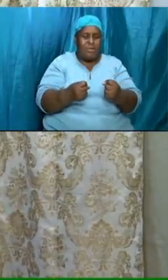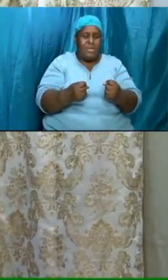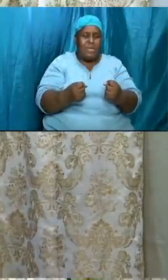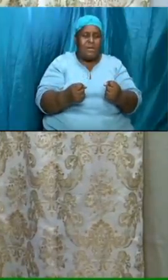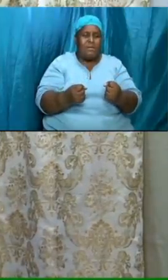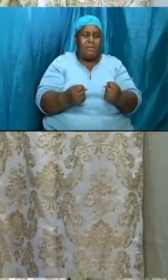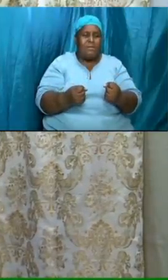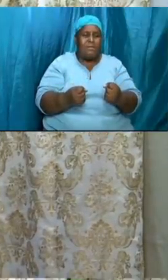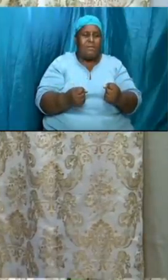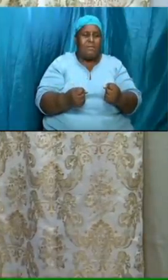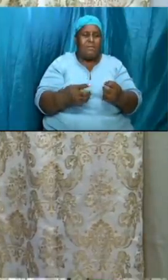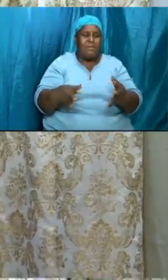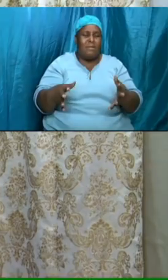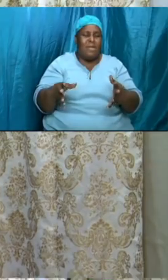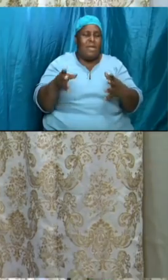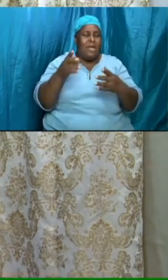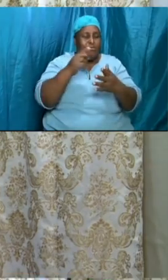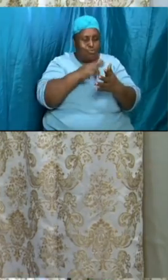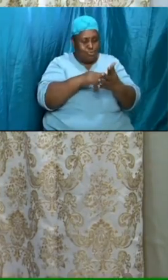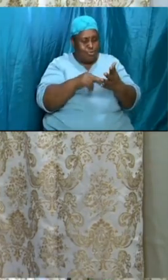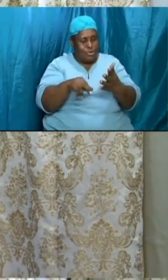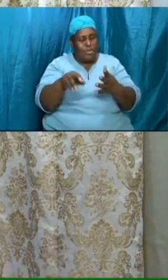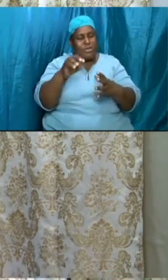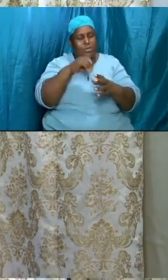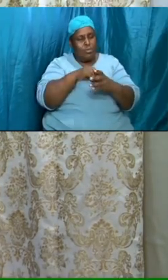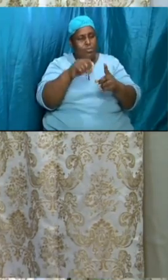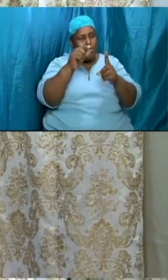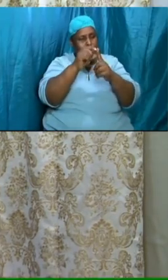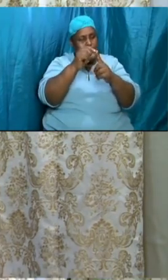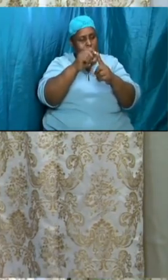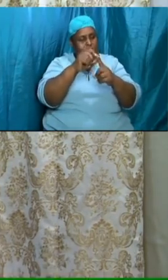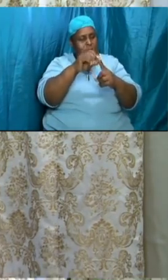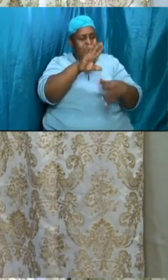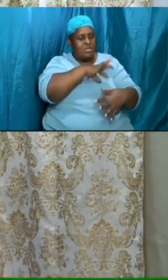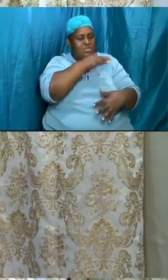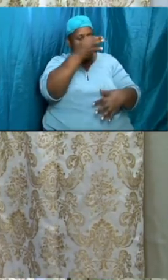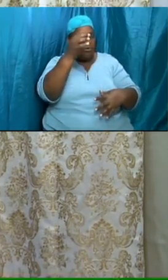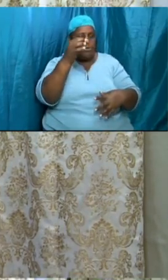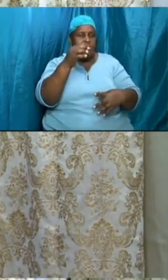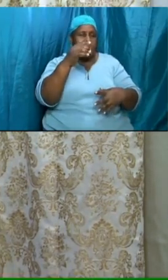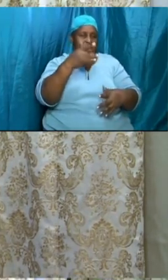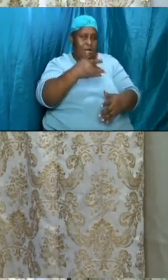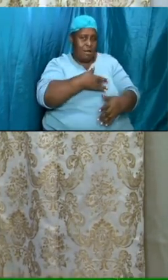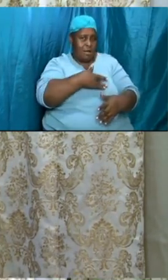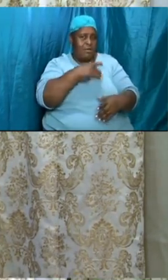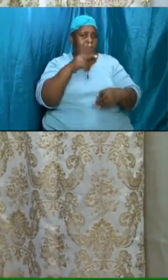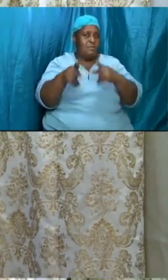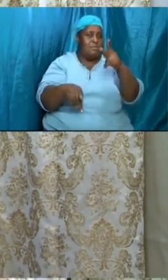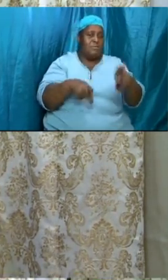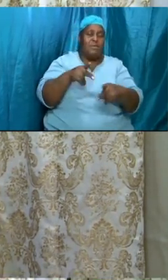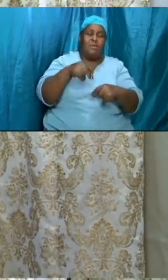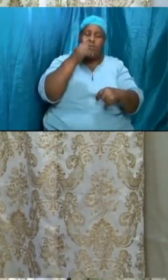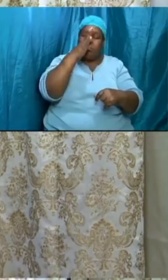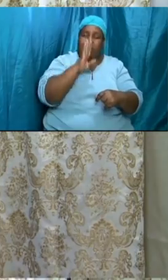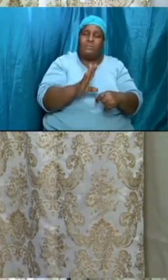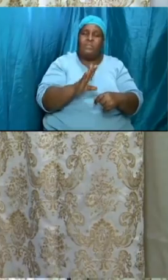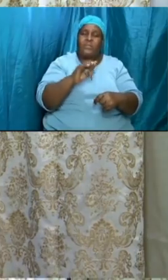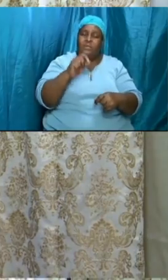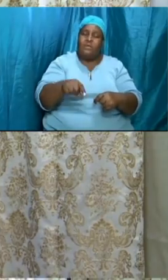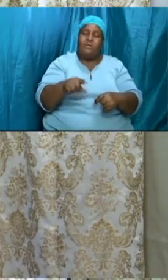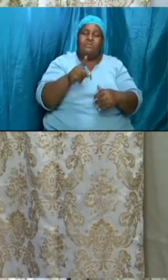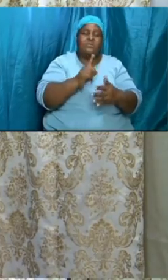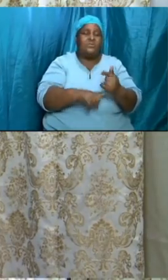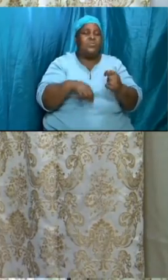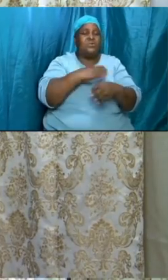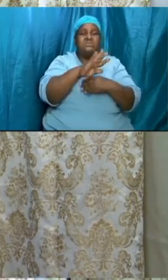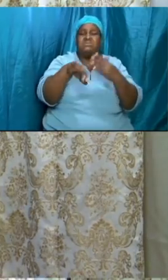and inject the word into the spirits and the heart of the people of god this is what it is all